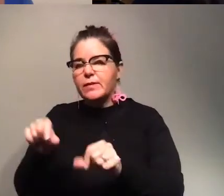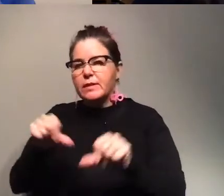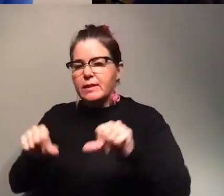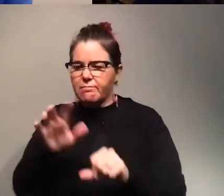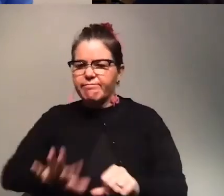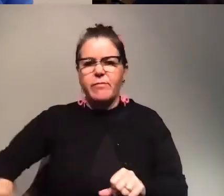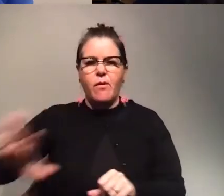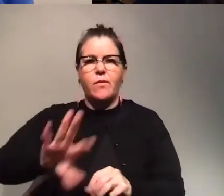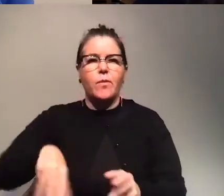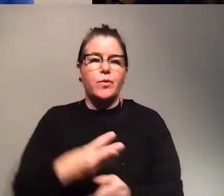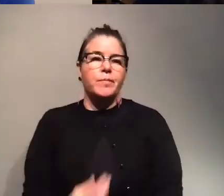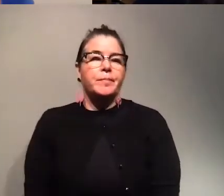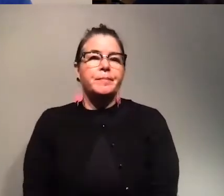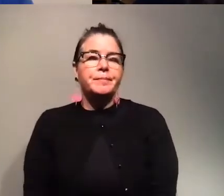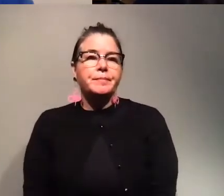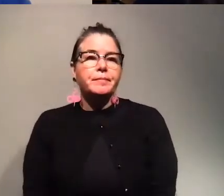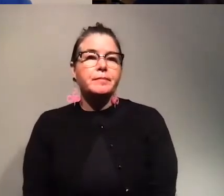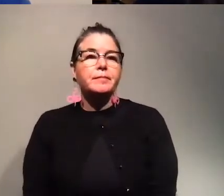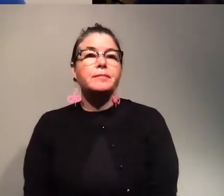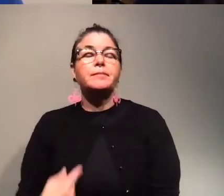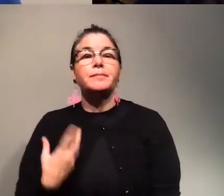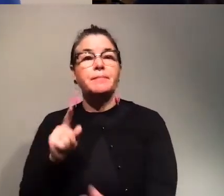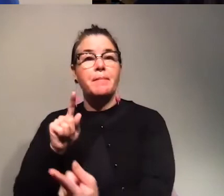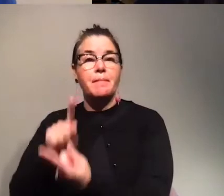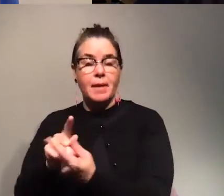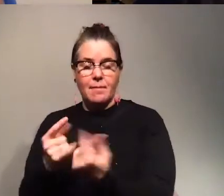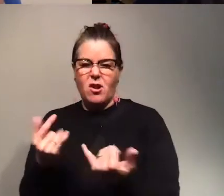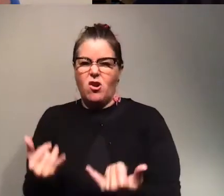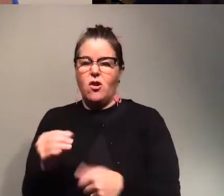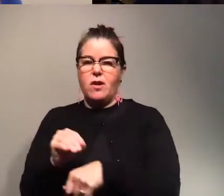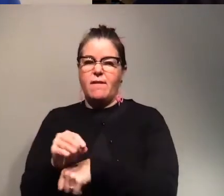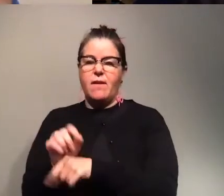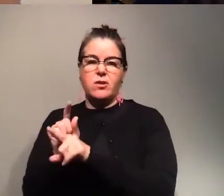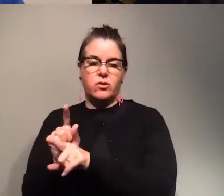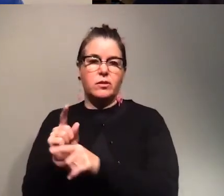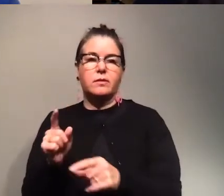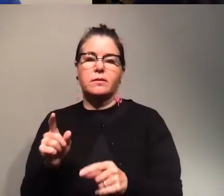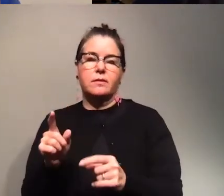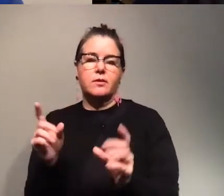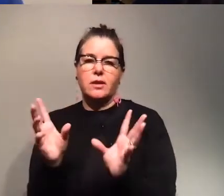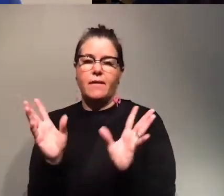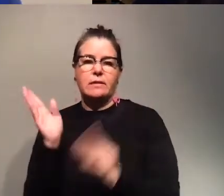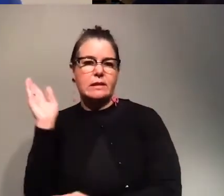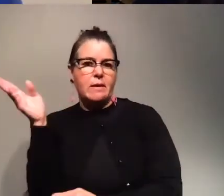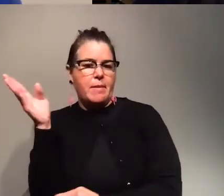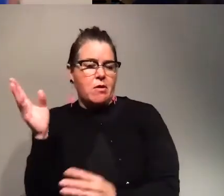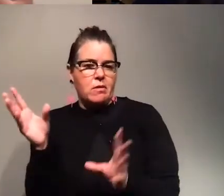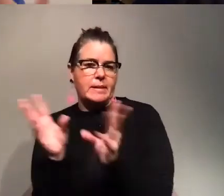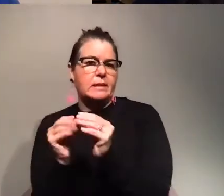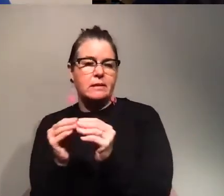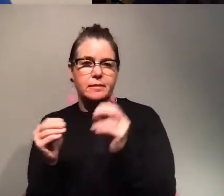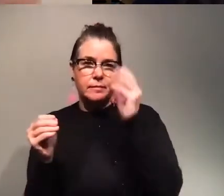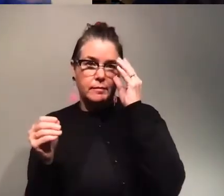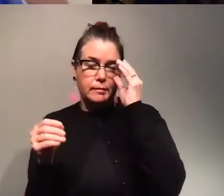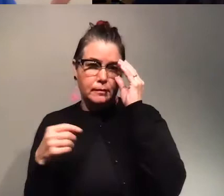world. So actually, I met my current advisor in one of the seminars and meetings. And I pretty